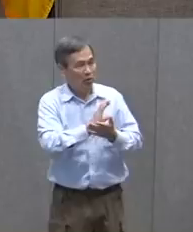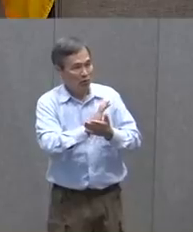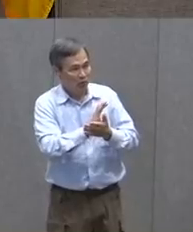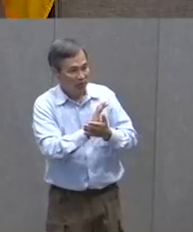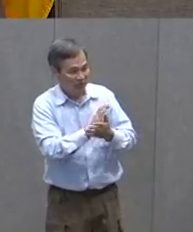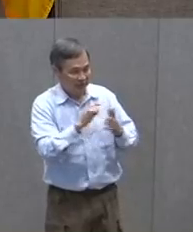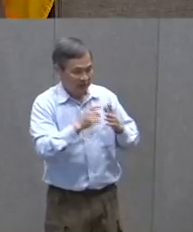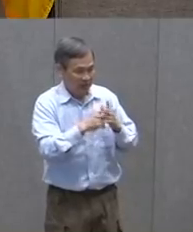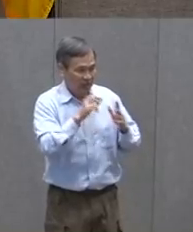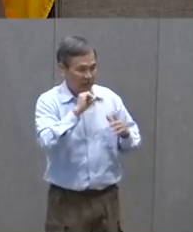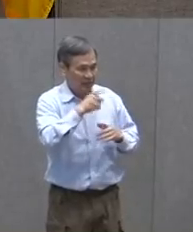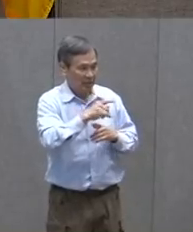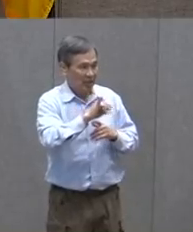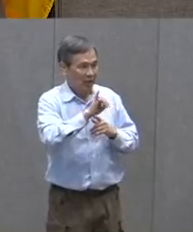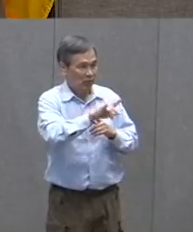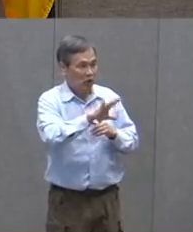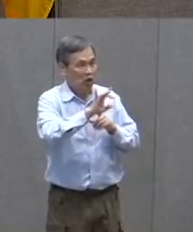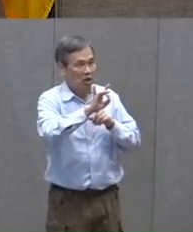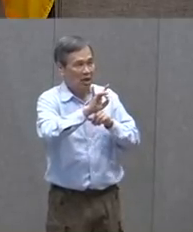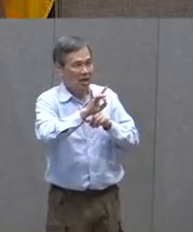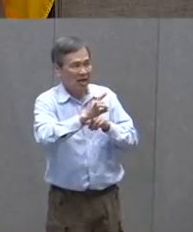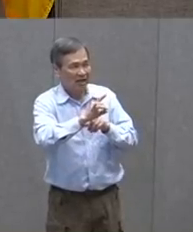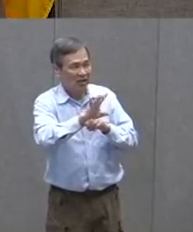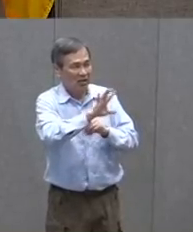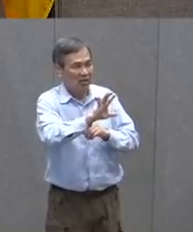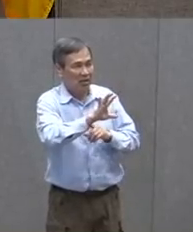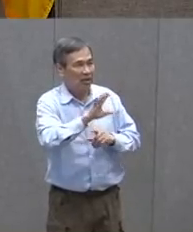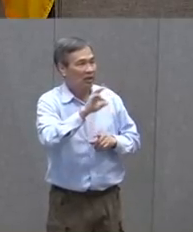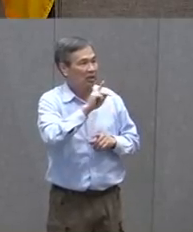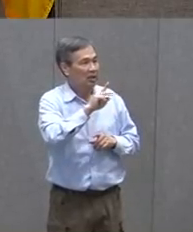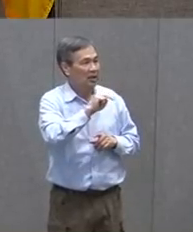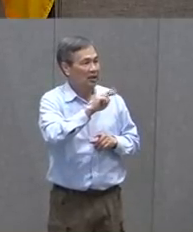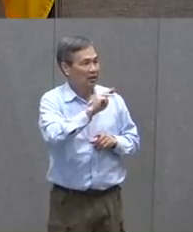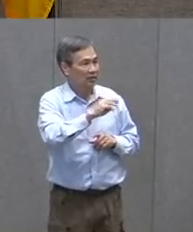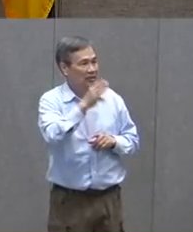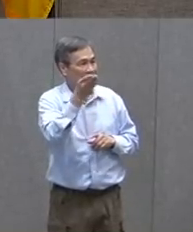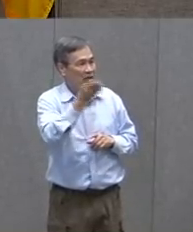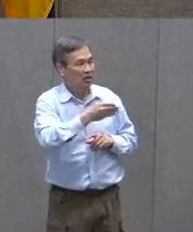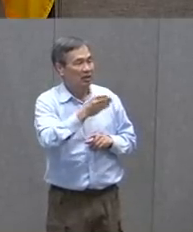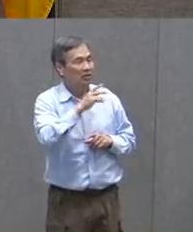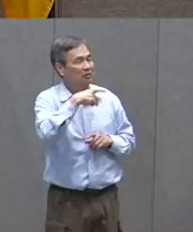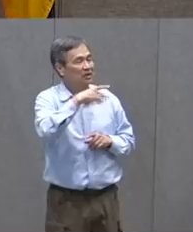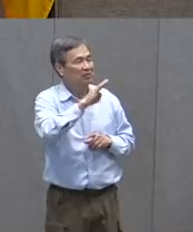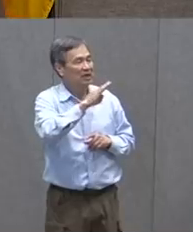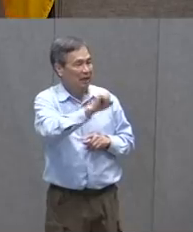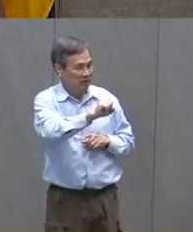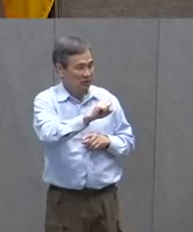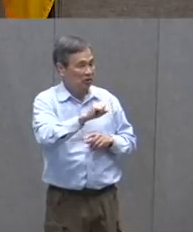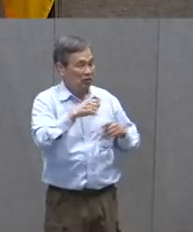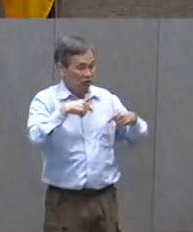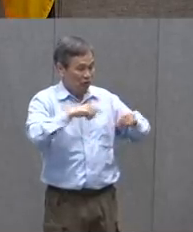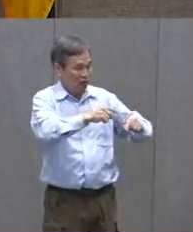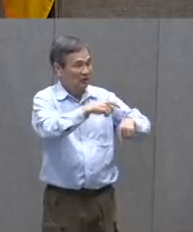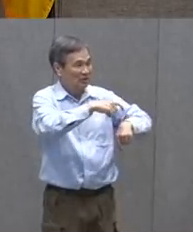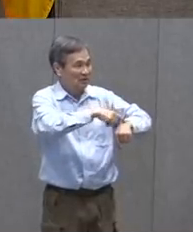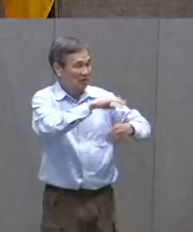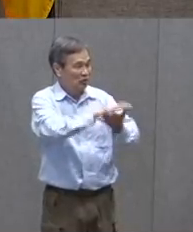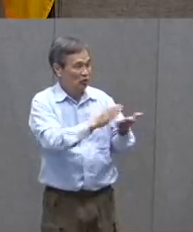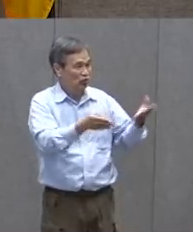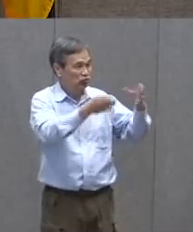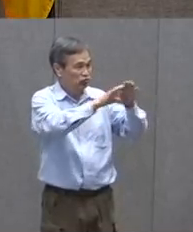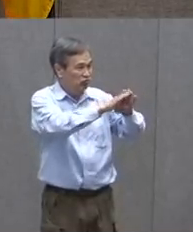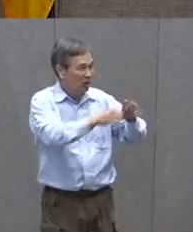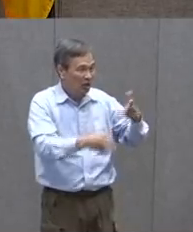8th on KNME New Mexico PBS. During this time of the shutdown, not everybody